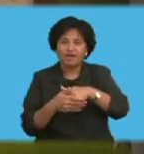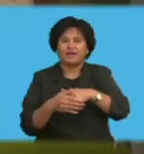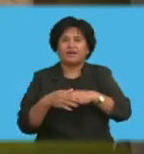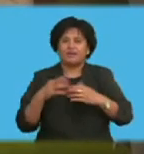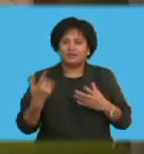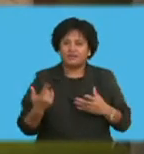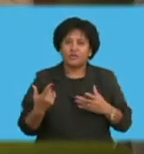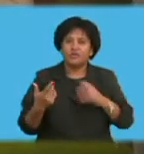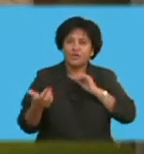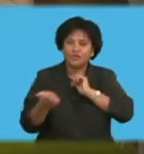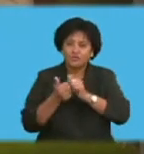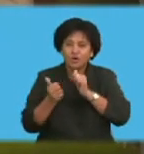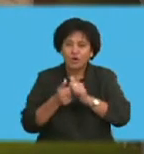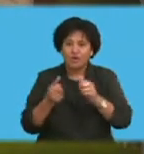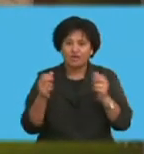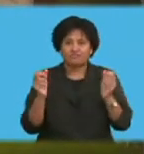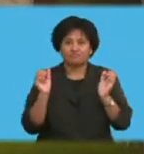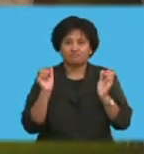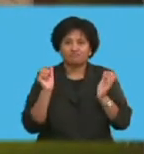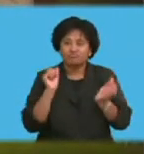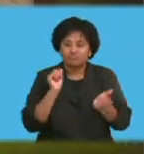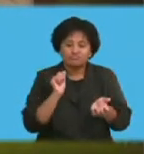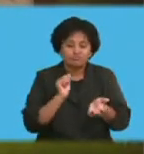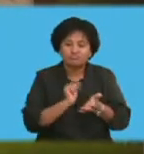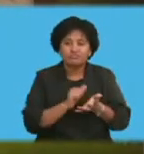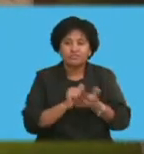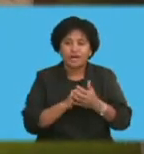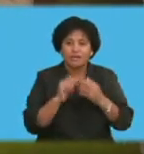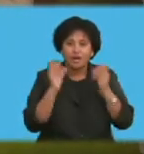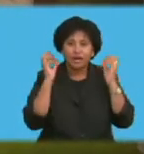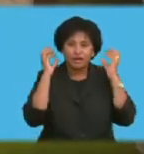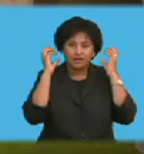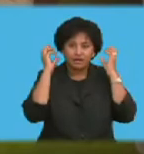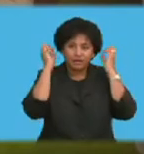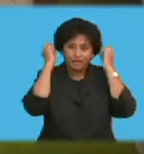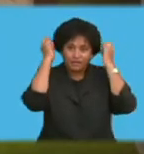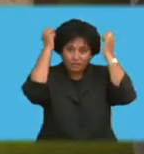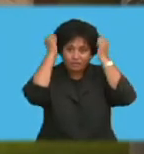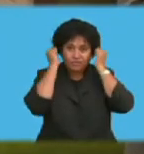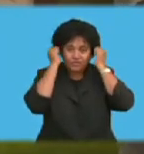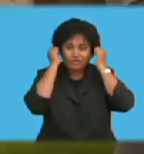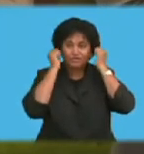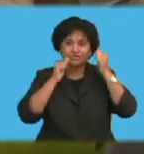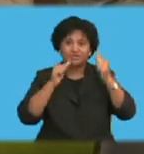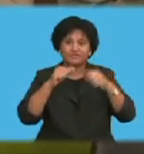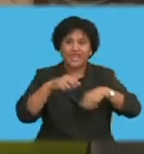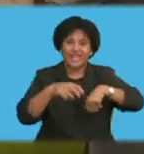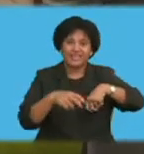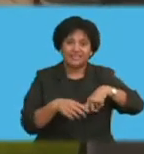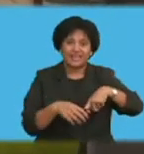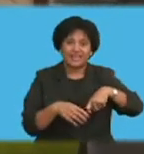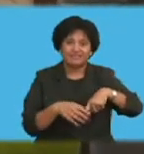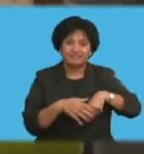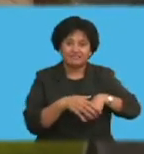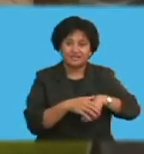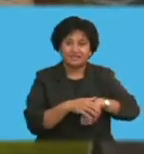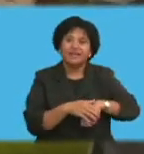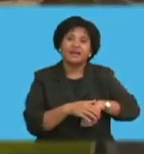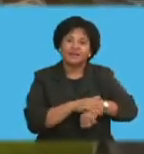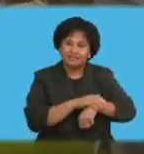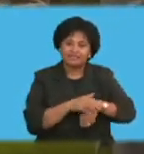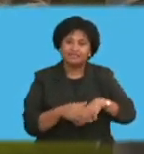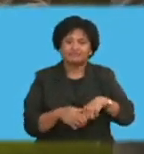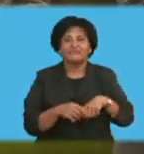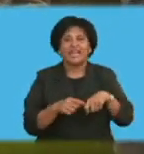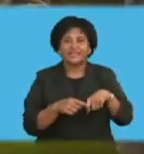etc., protective gear for rugby, knee and ankle supports, all of these things, Madam Speaker, has been zero-rated duty, and